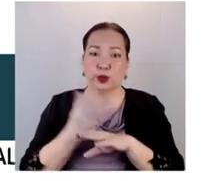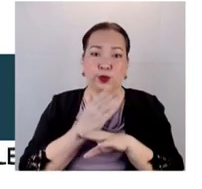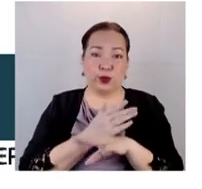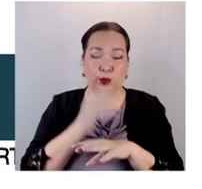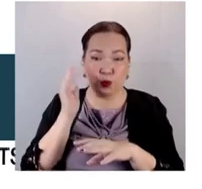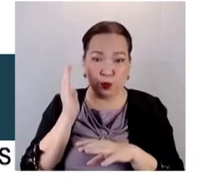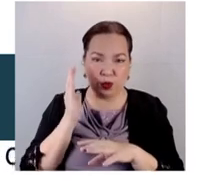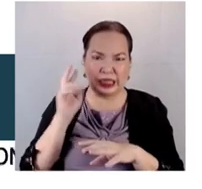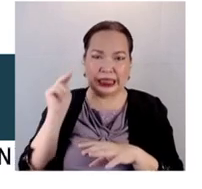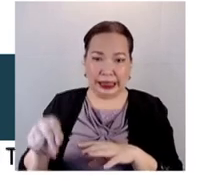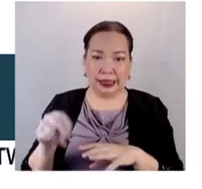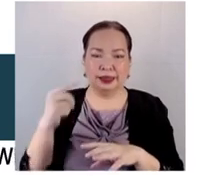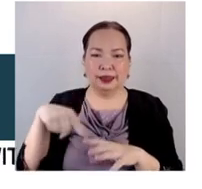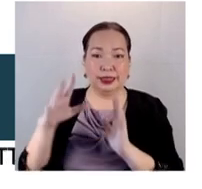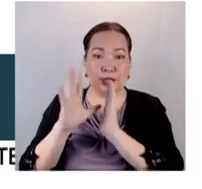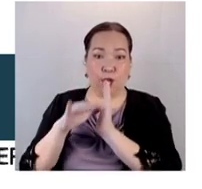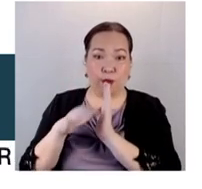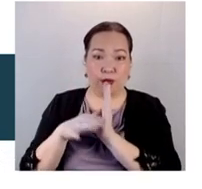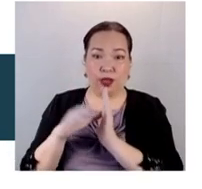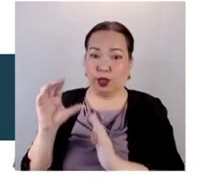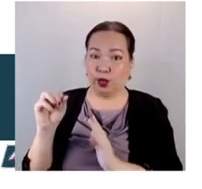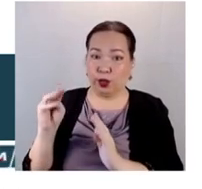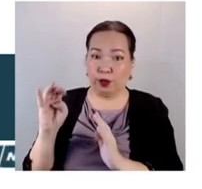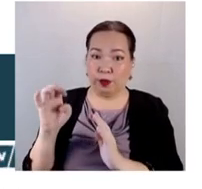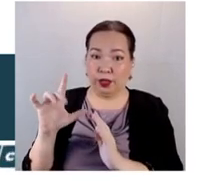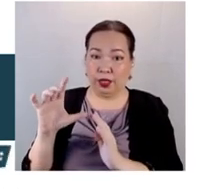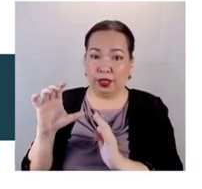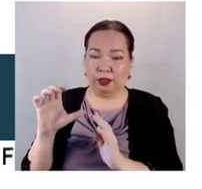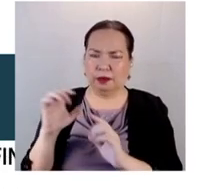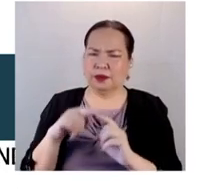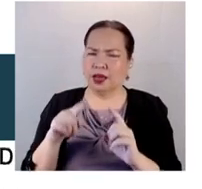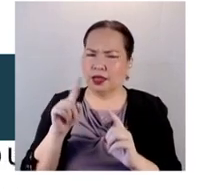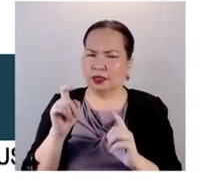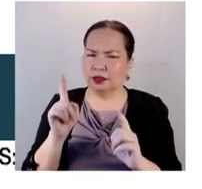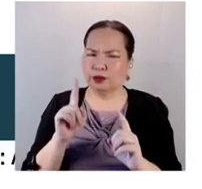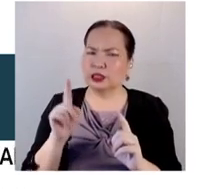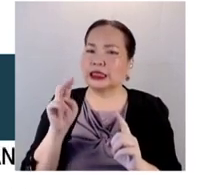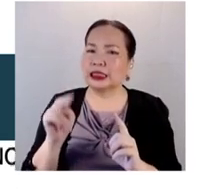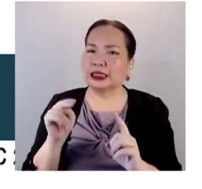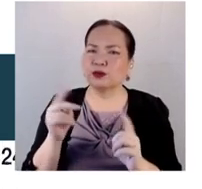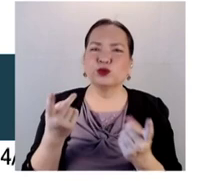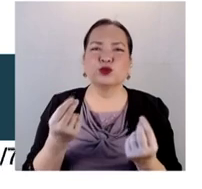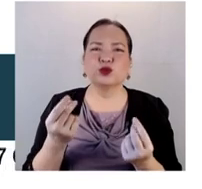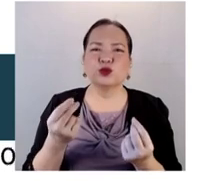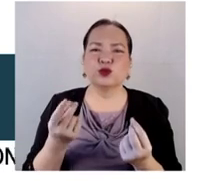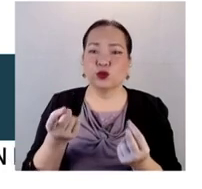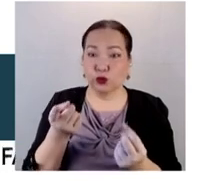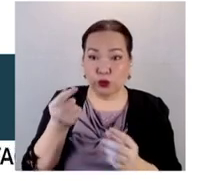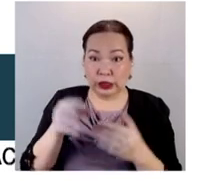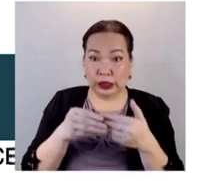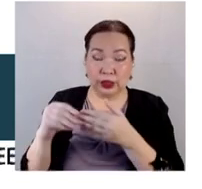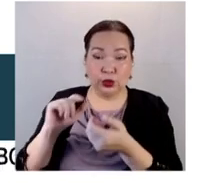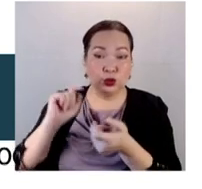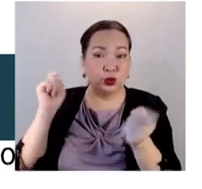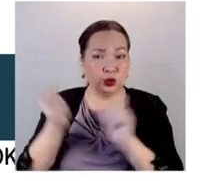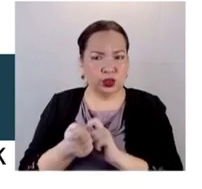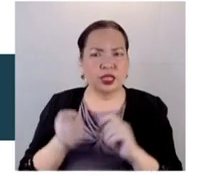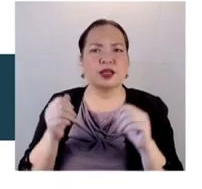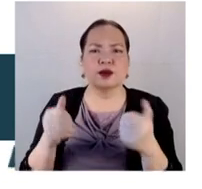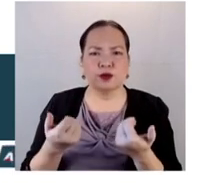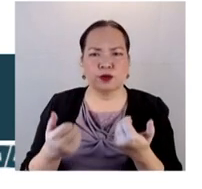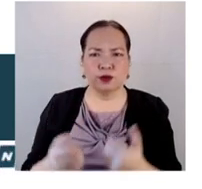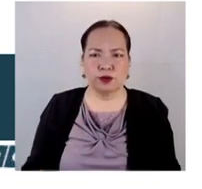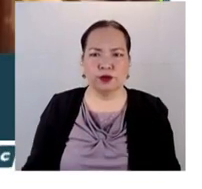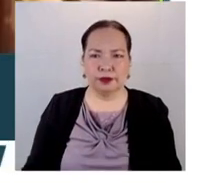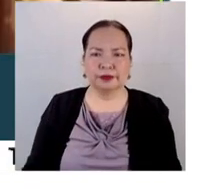needs at this point. The question now is, how much of a reformer will you be, Chairman? Definitely